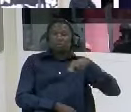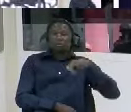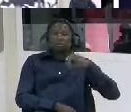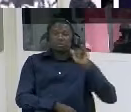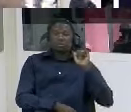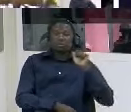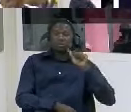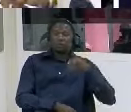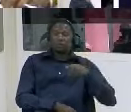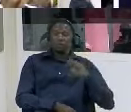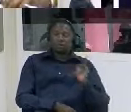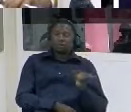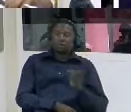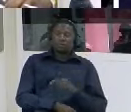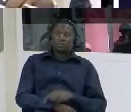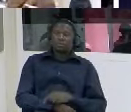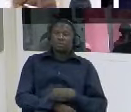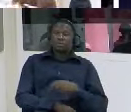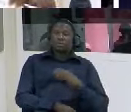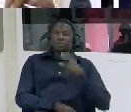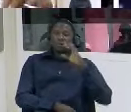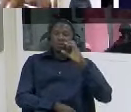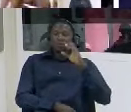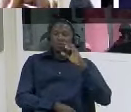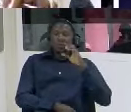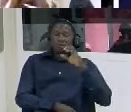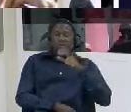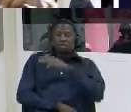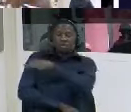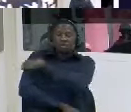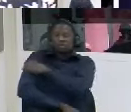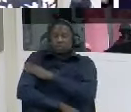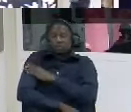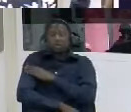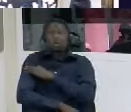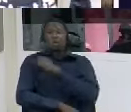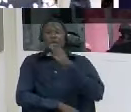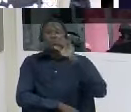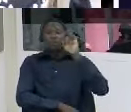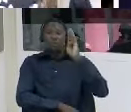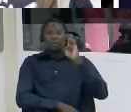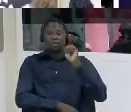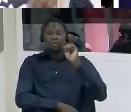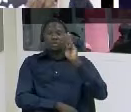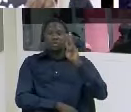babu janga and uh alajin ying